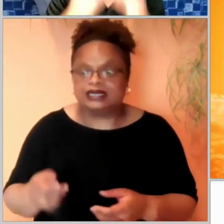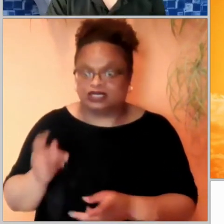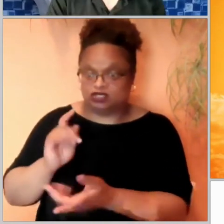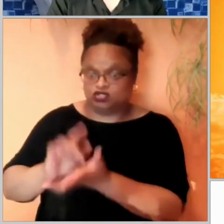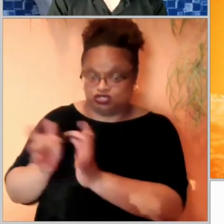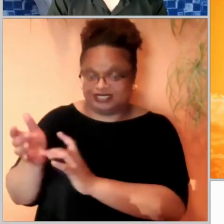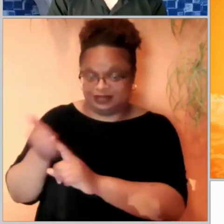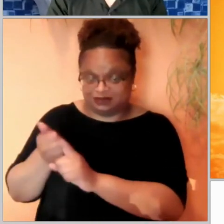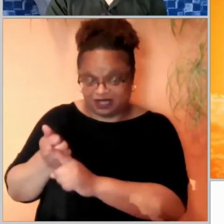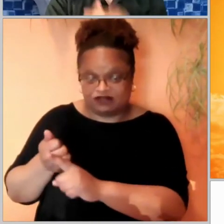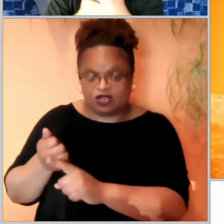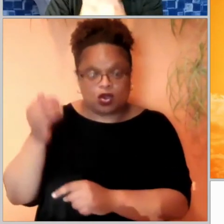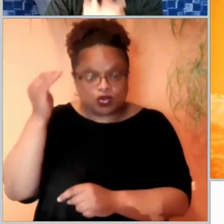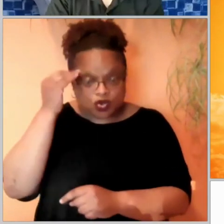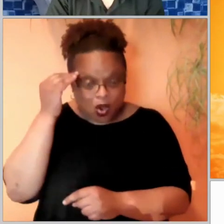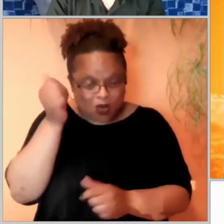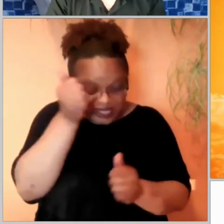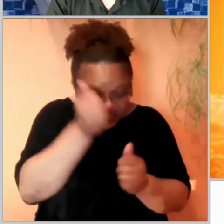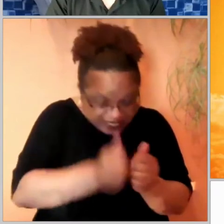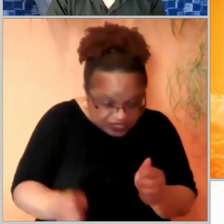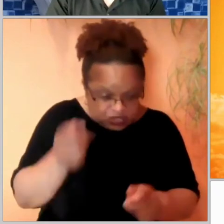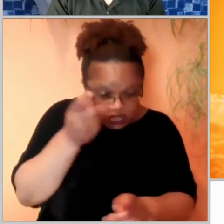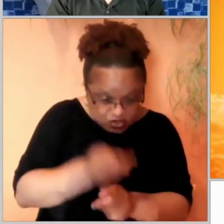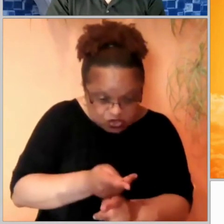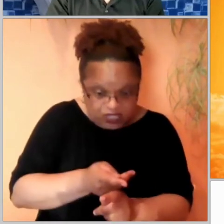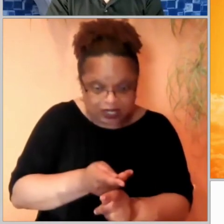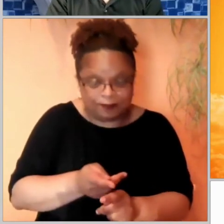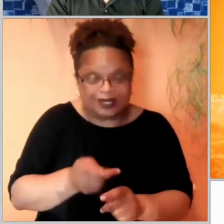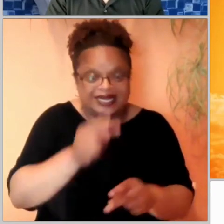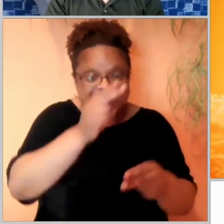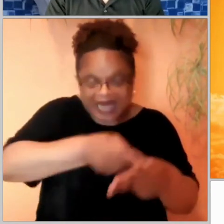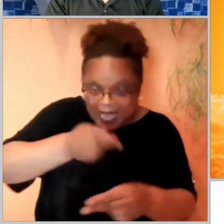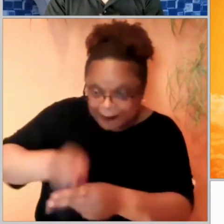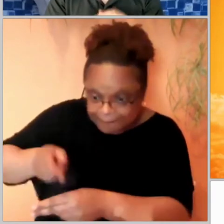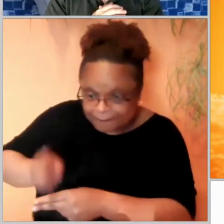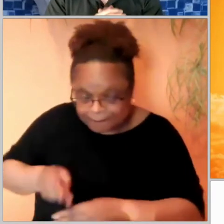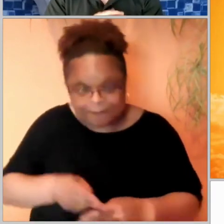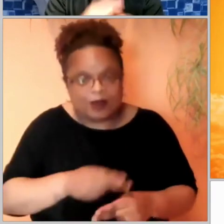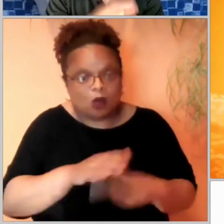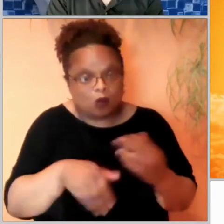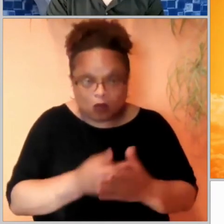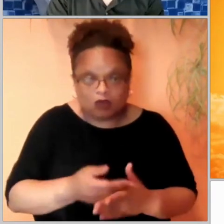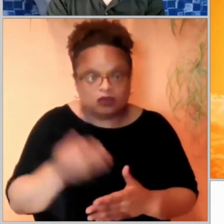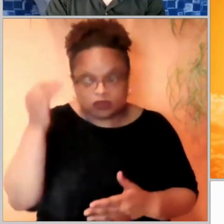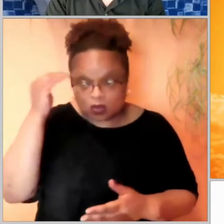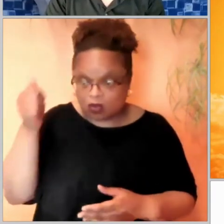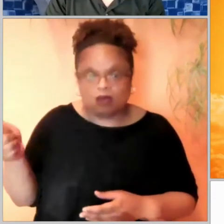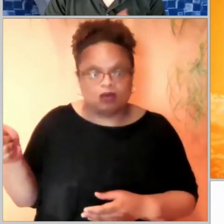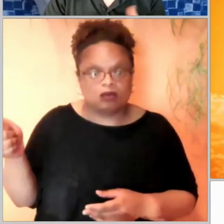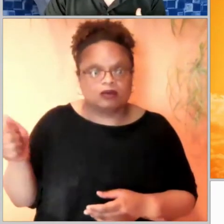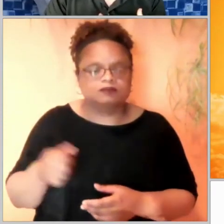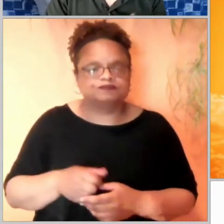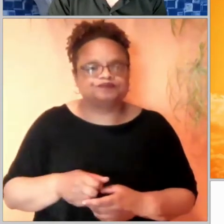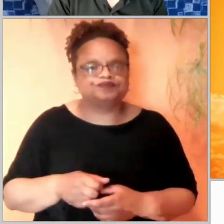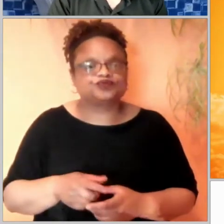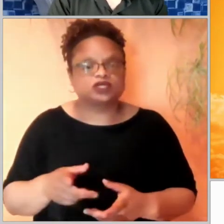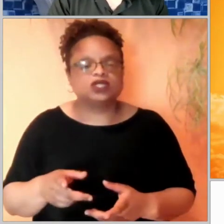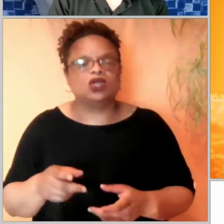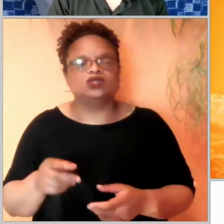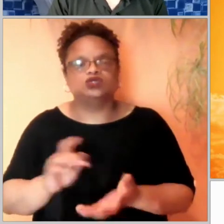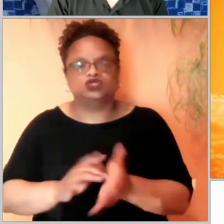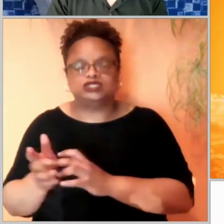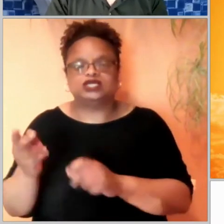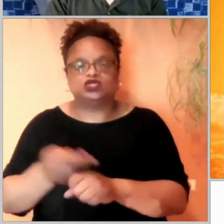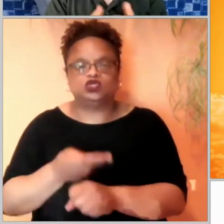knows them intimately. He cares for them. And he uses the example of a shepherd protecting his flock when the wolf